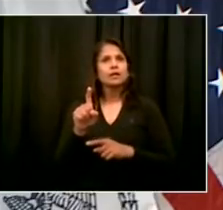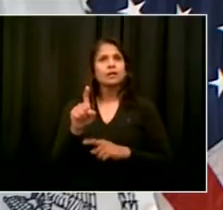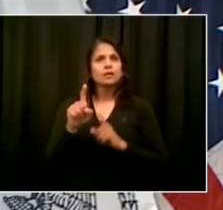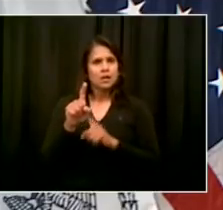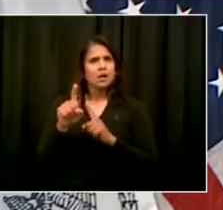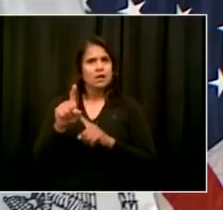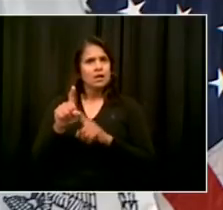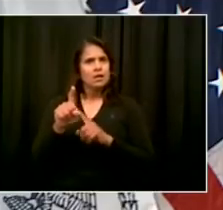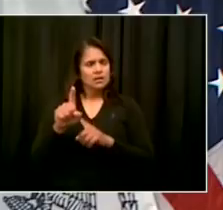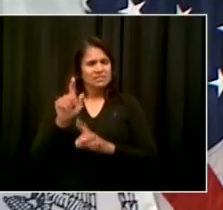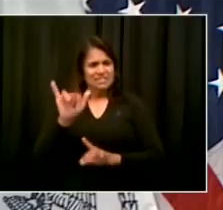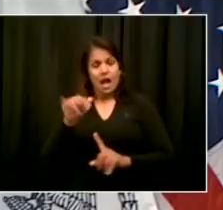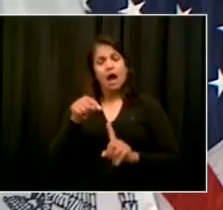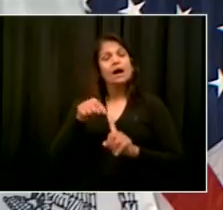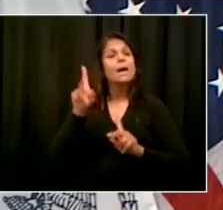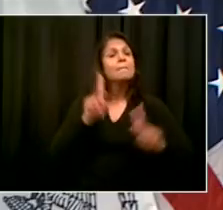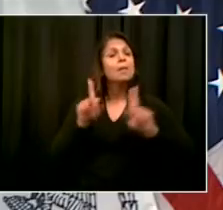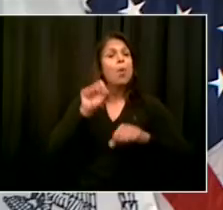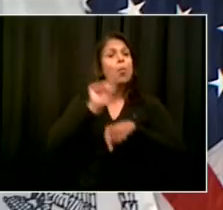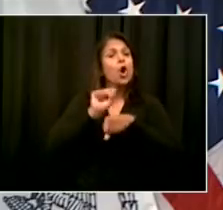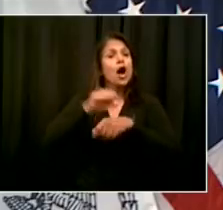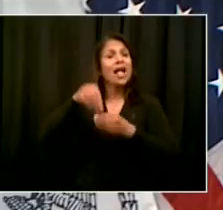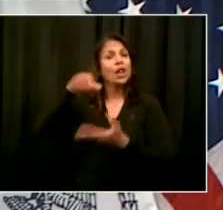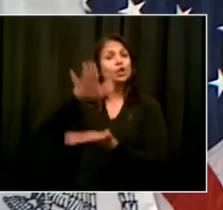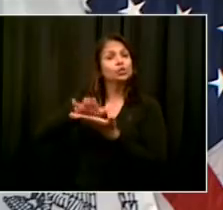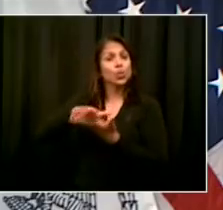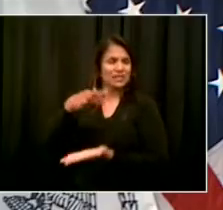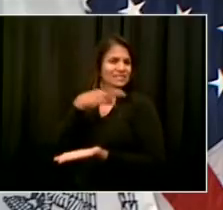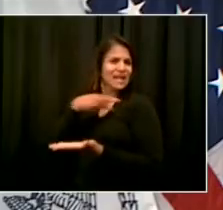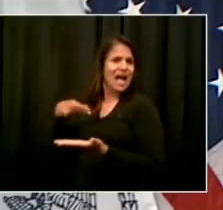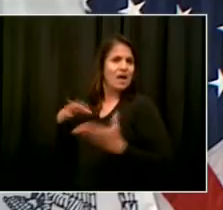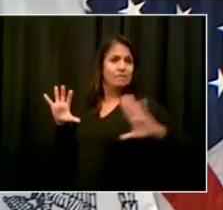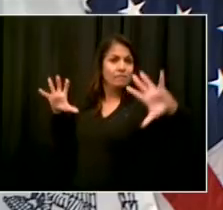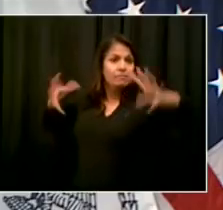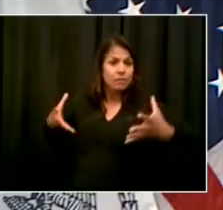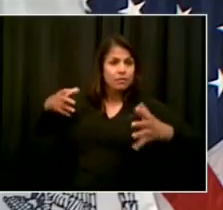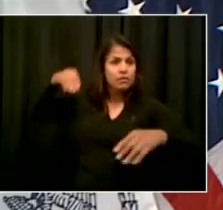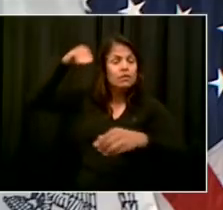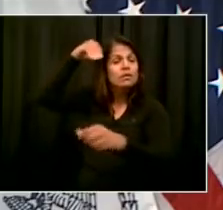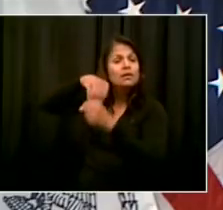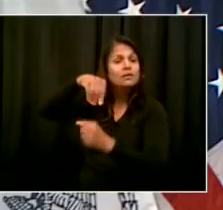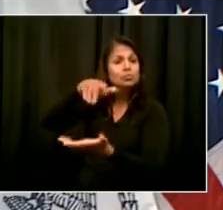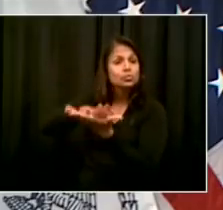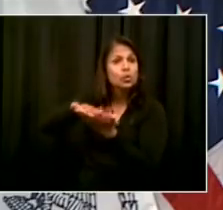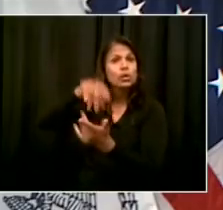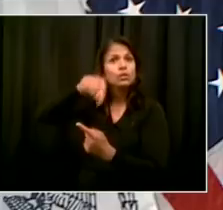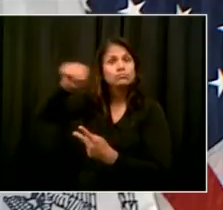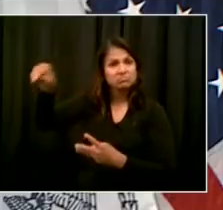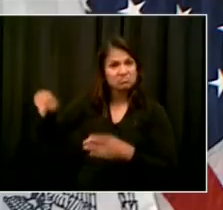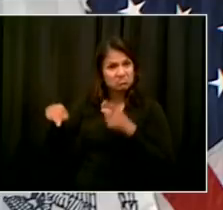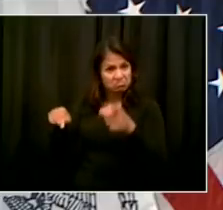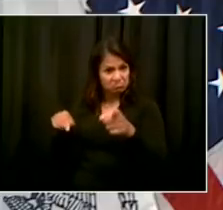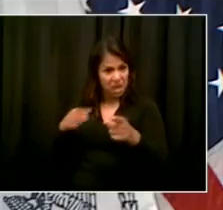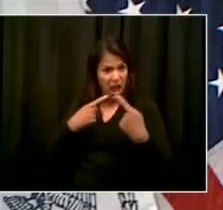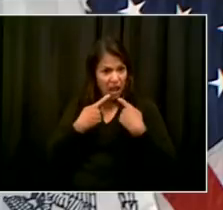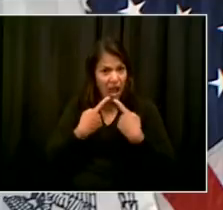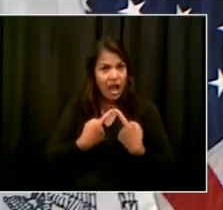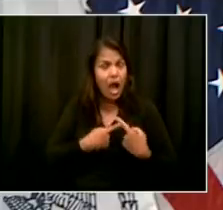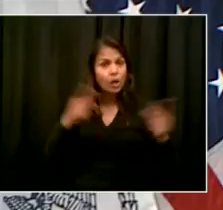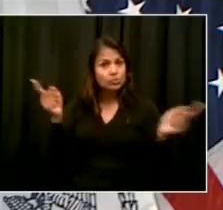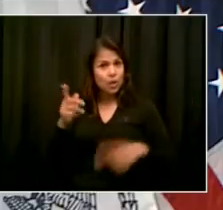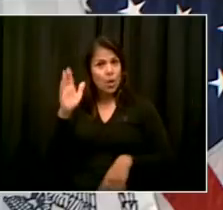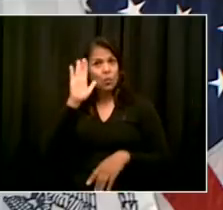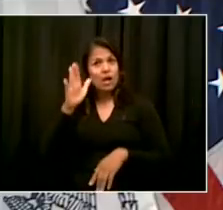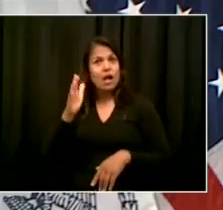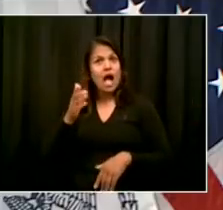today that you're going to be supplying 2,000 additional teachers, but we're one week away from in-person, and we've been hearing